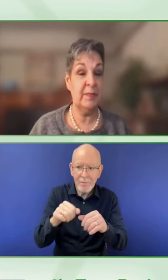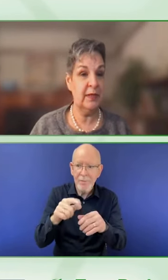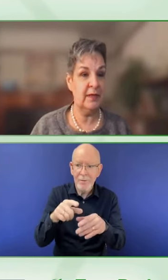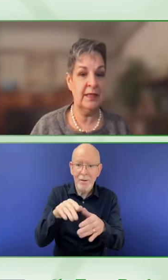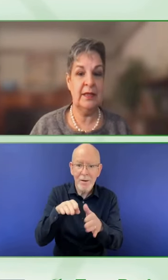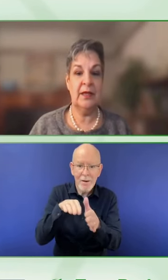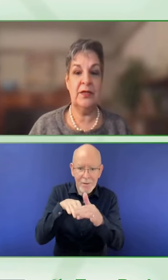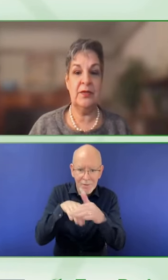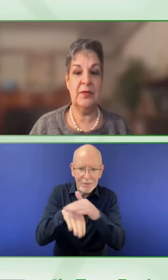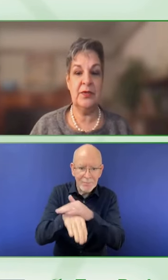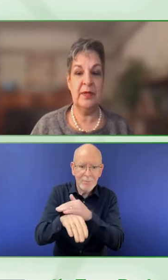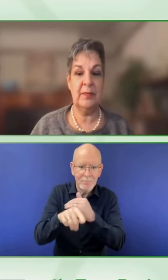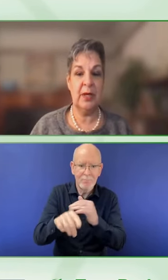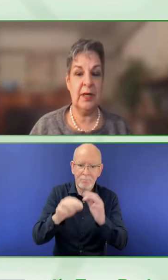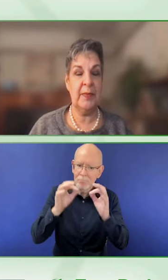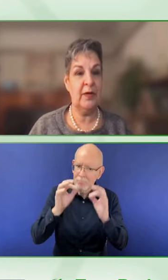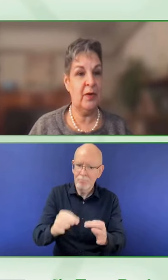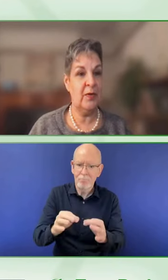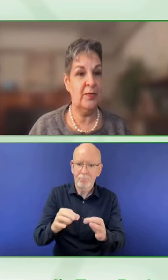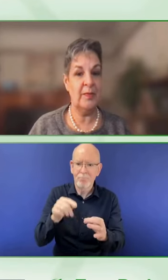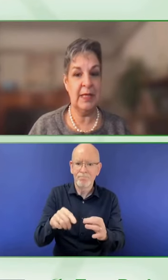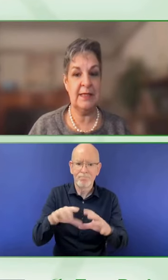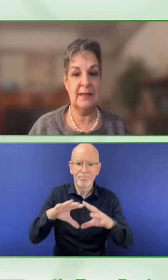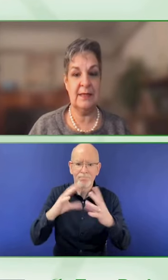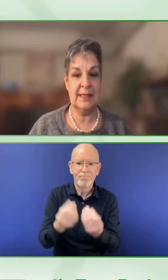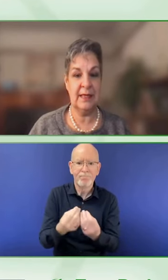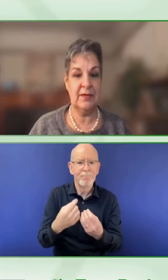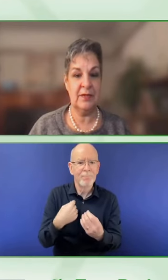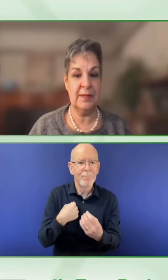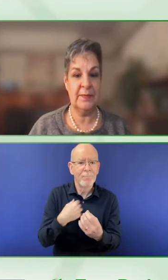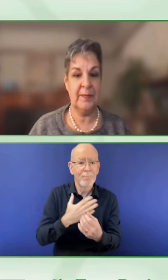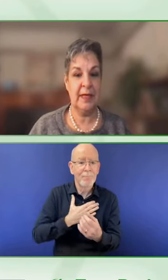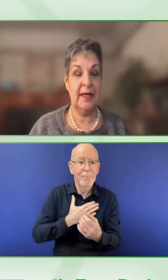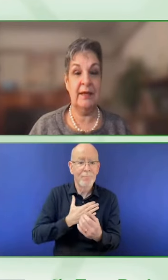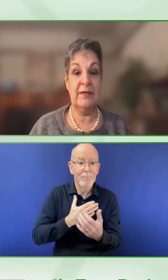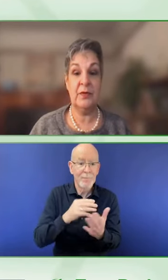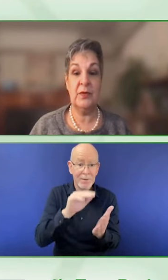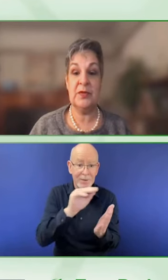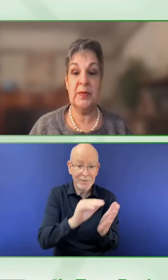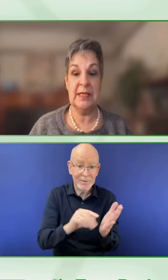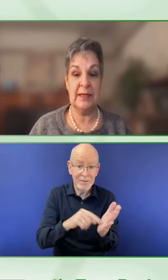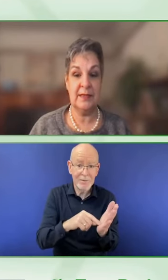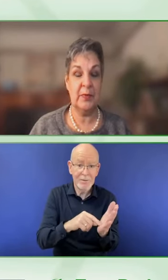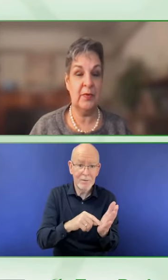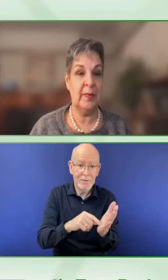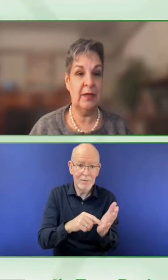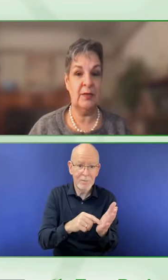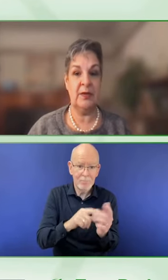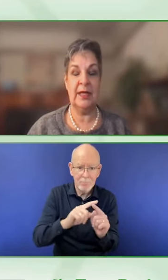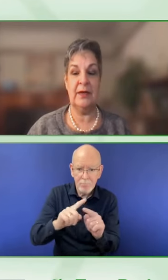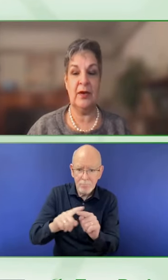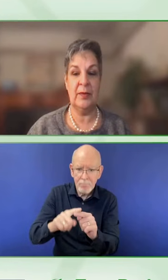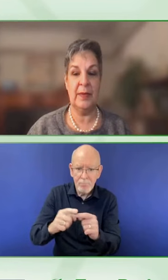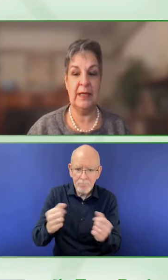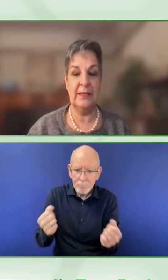developers build to ensure that markup and code meets the standards. And then, of course, we test both manual and automated